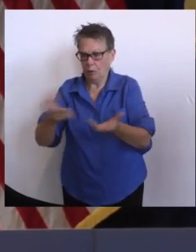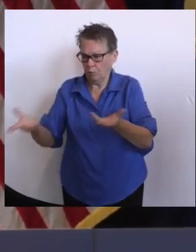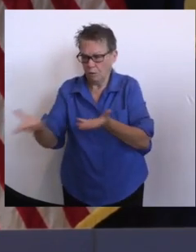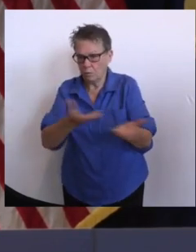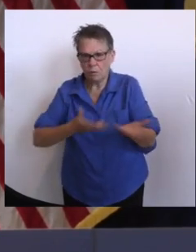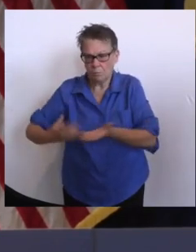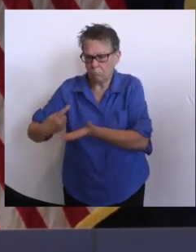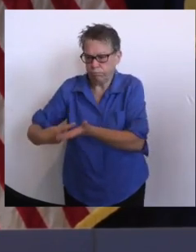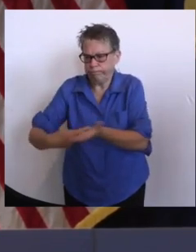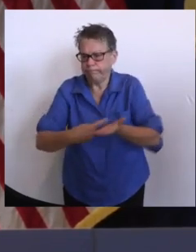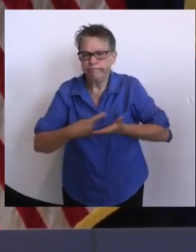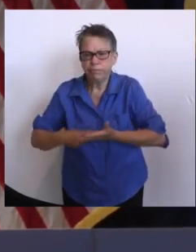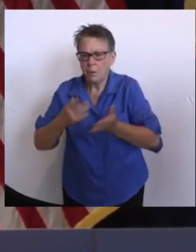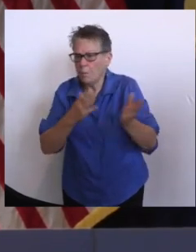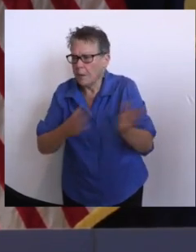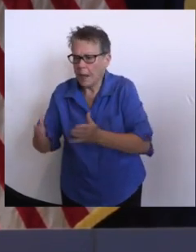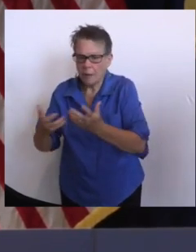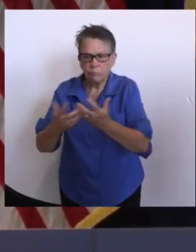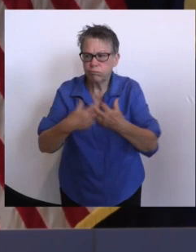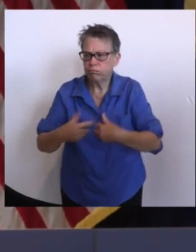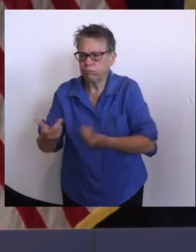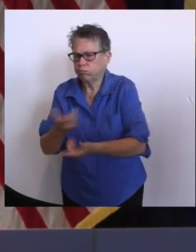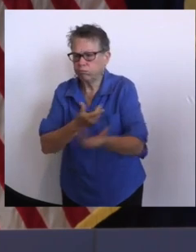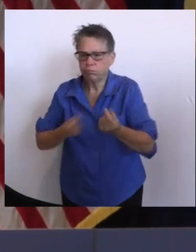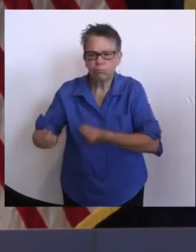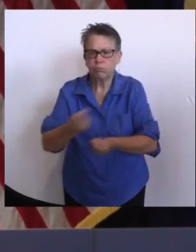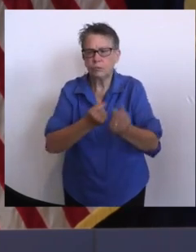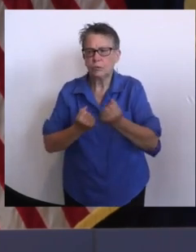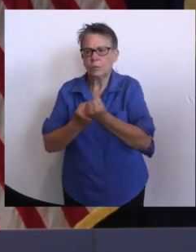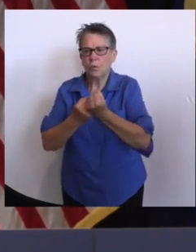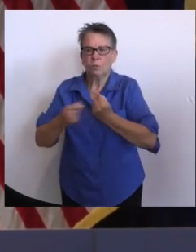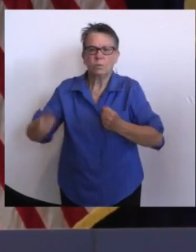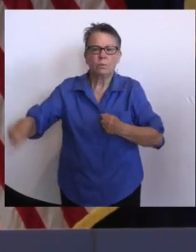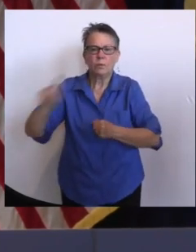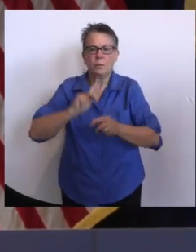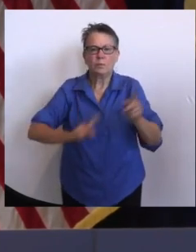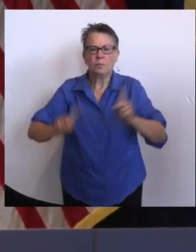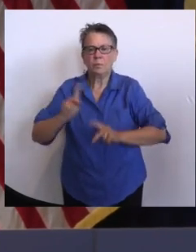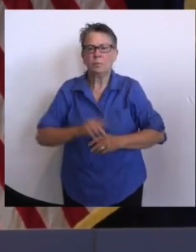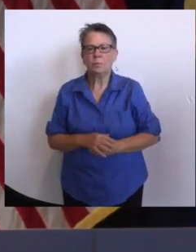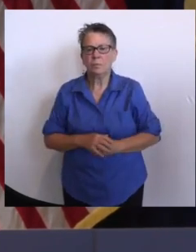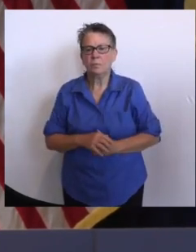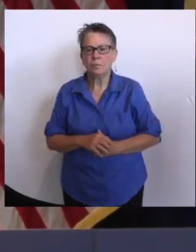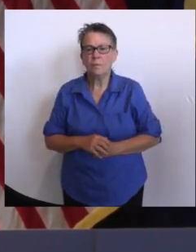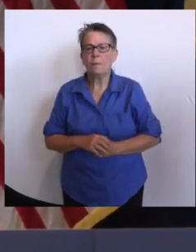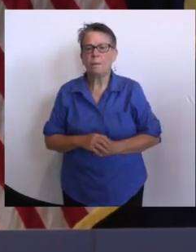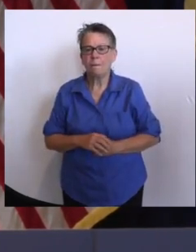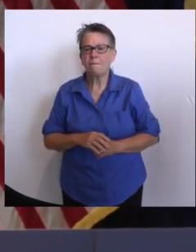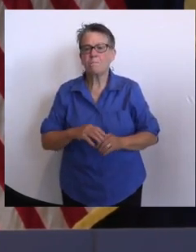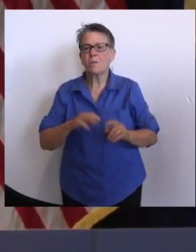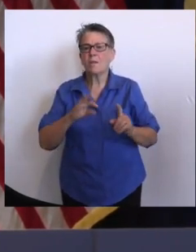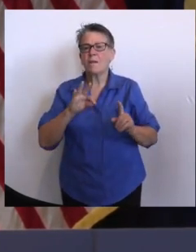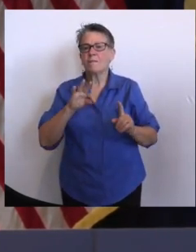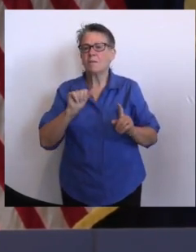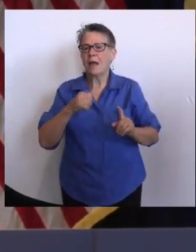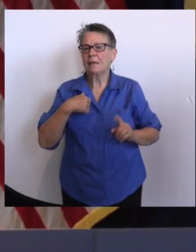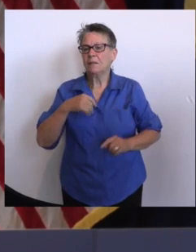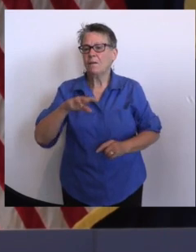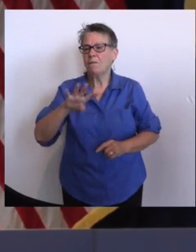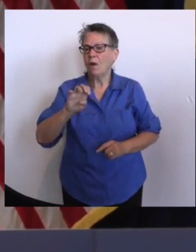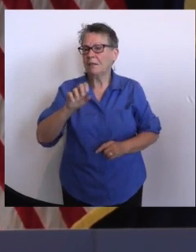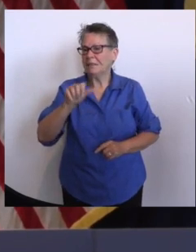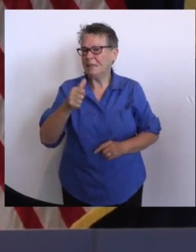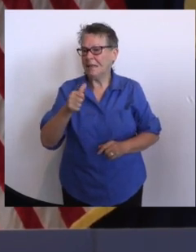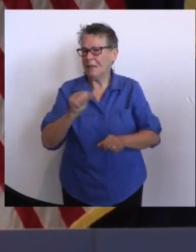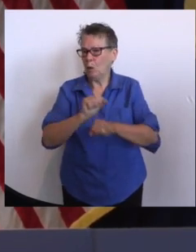Just a few stats which show that partnership with FEMA. FEMA currently has 410 employees here in New Jersey, along